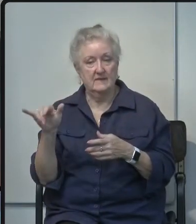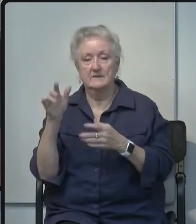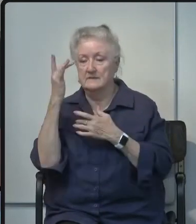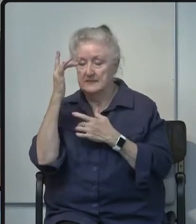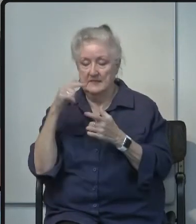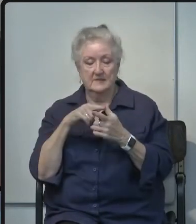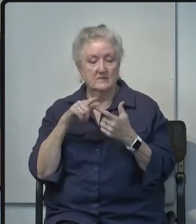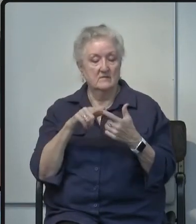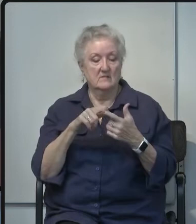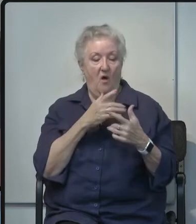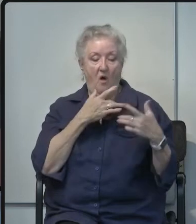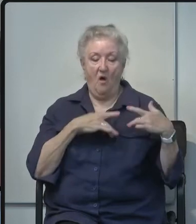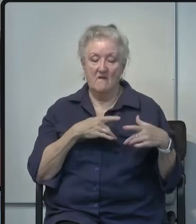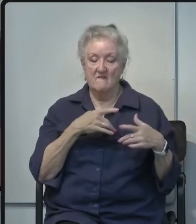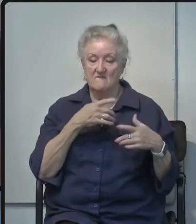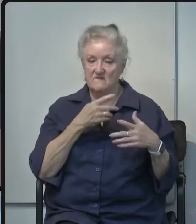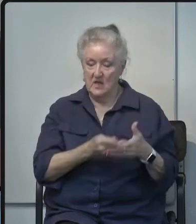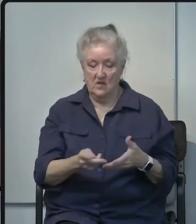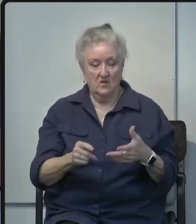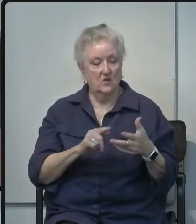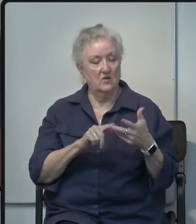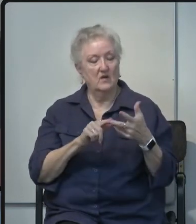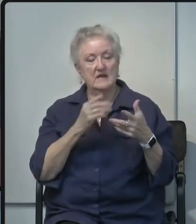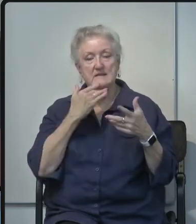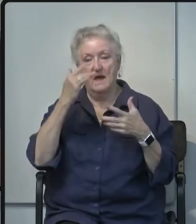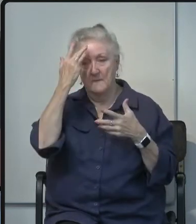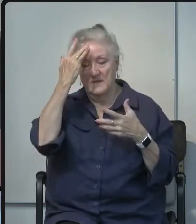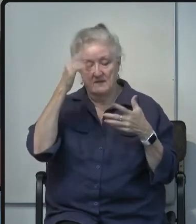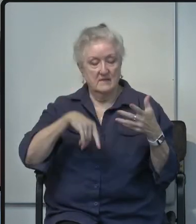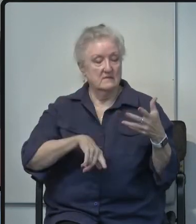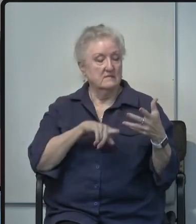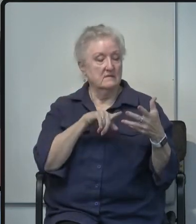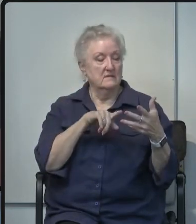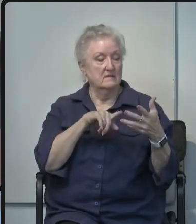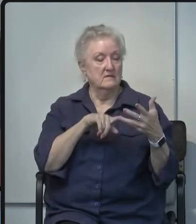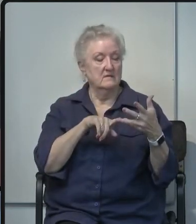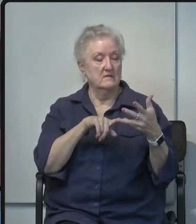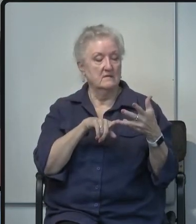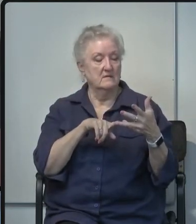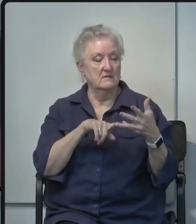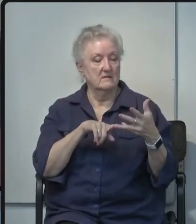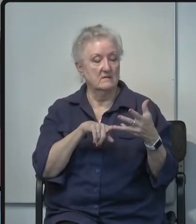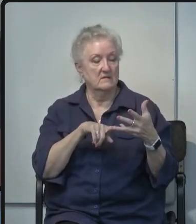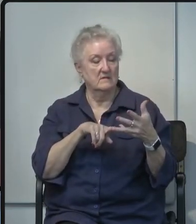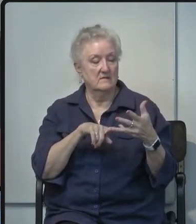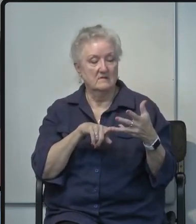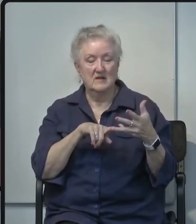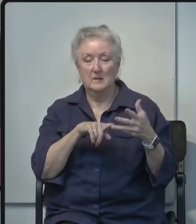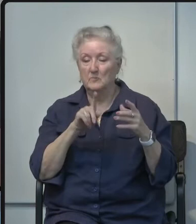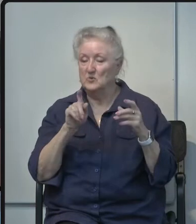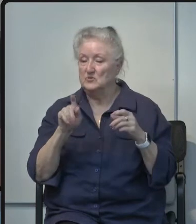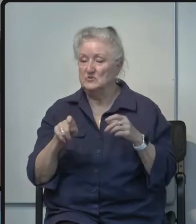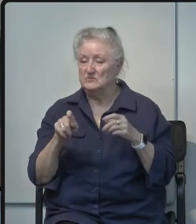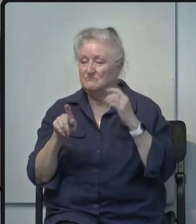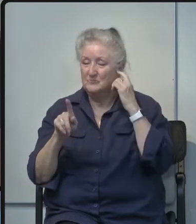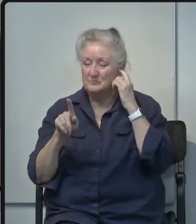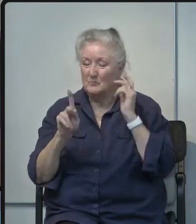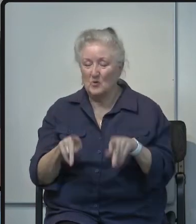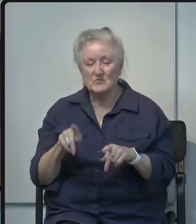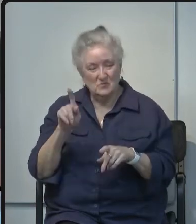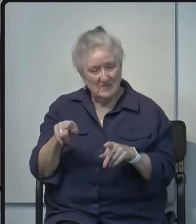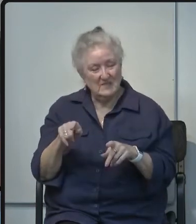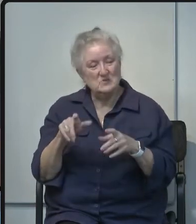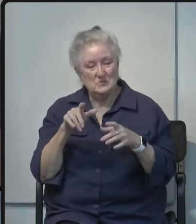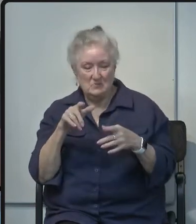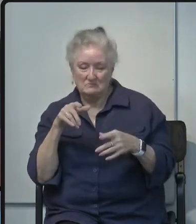diabetes mellitus somebody who needs to take medications to suppress the immune